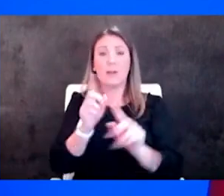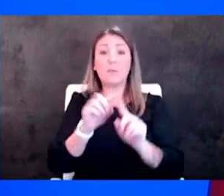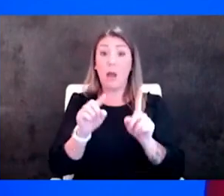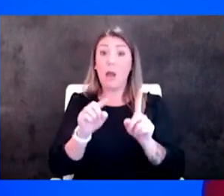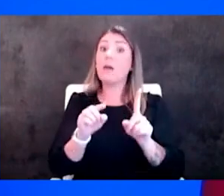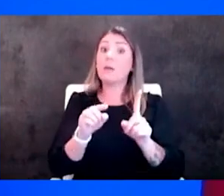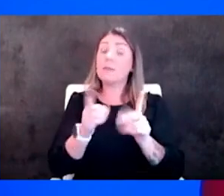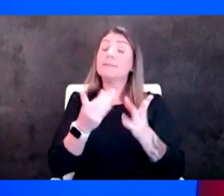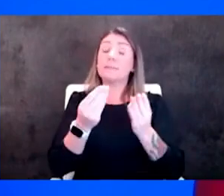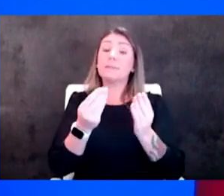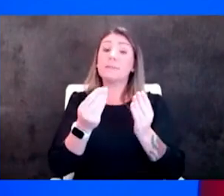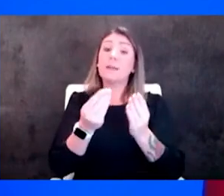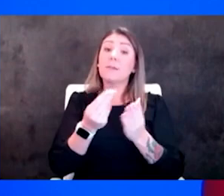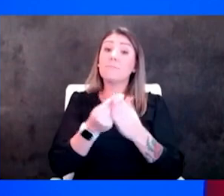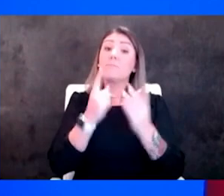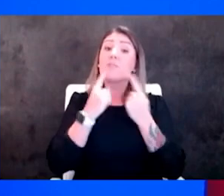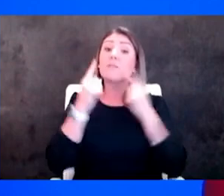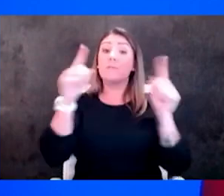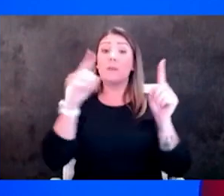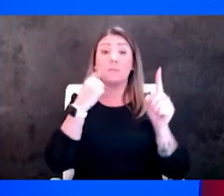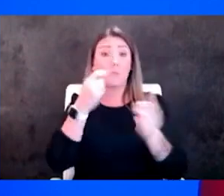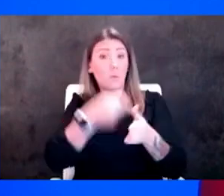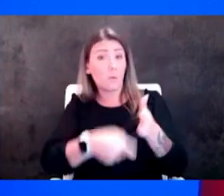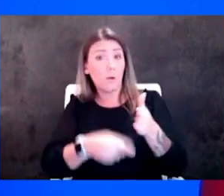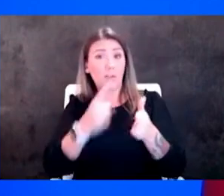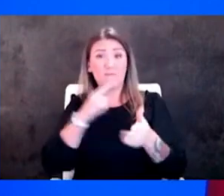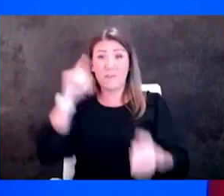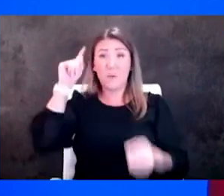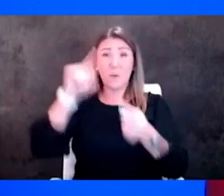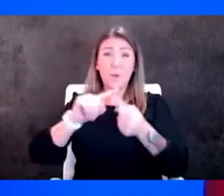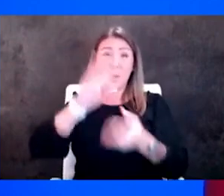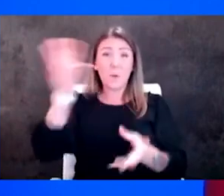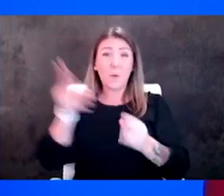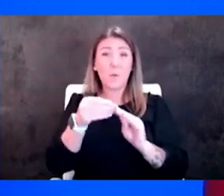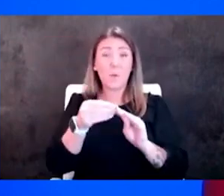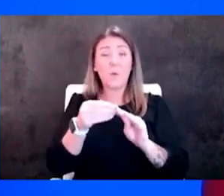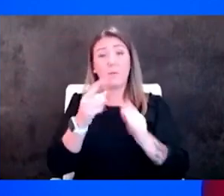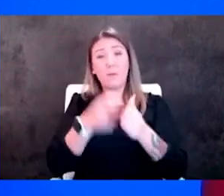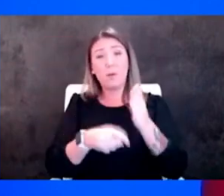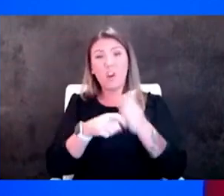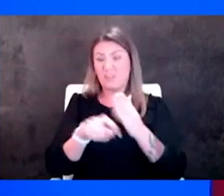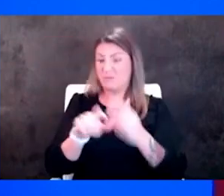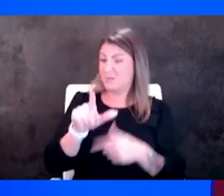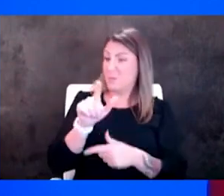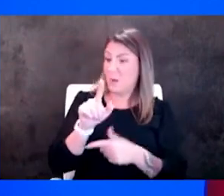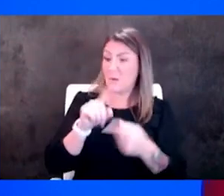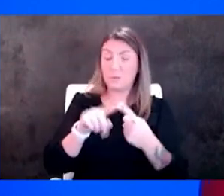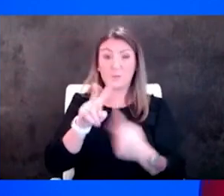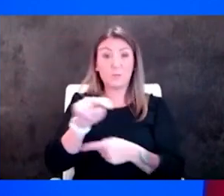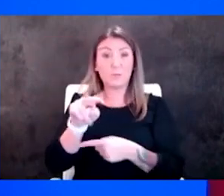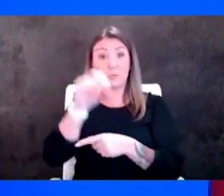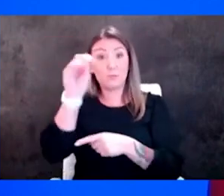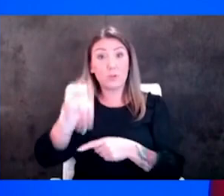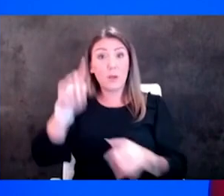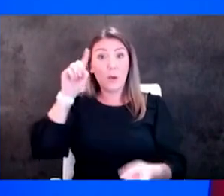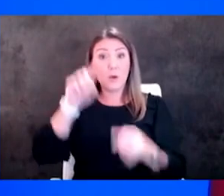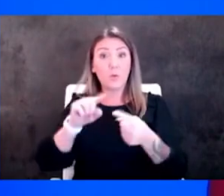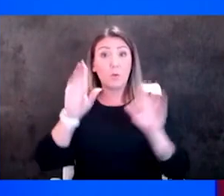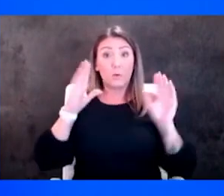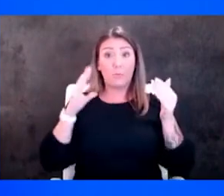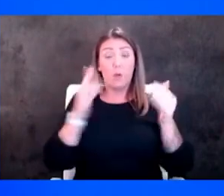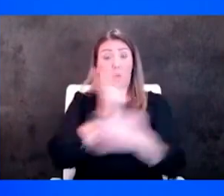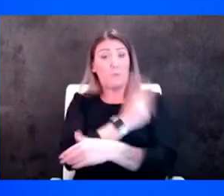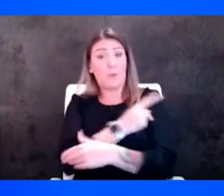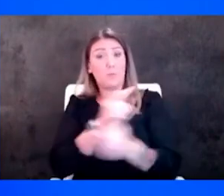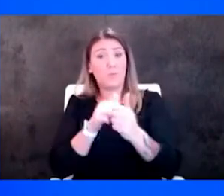in fact we have found that that reduces the total cost of care by 21 to 22 percent compared to patients with similar conditions